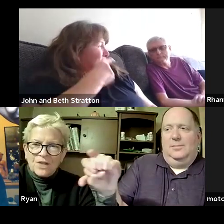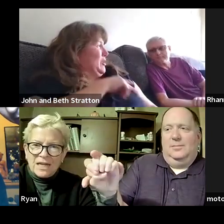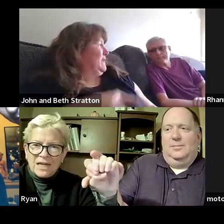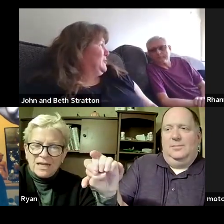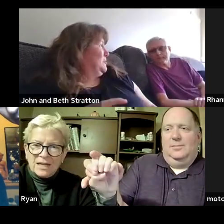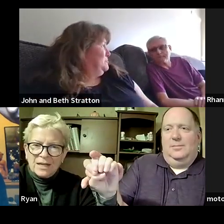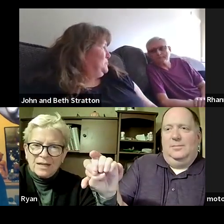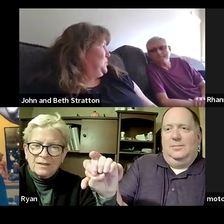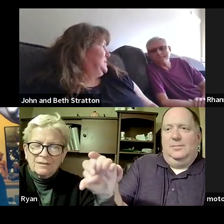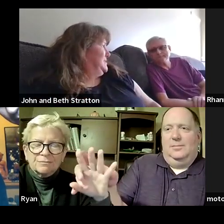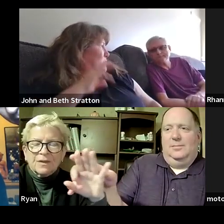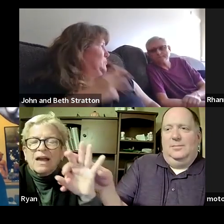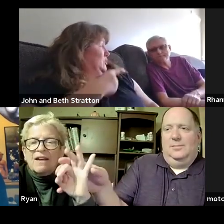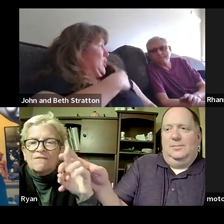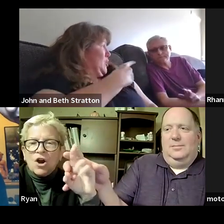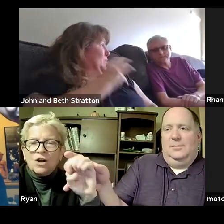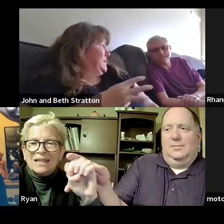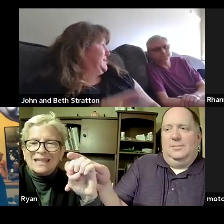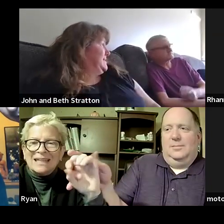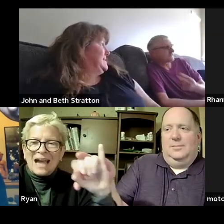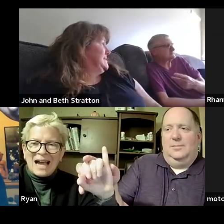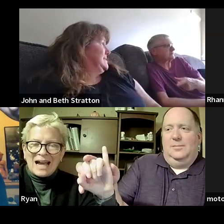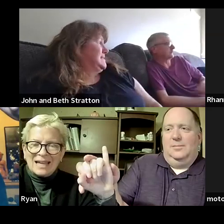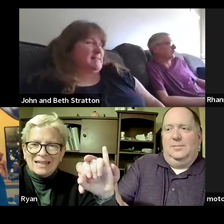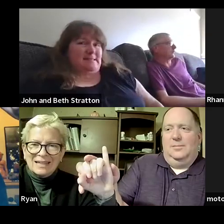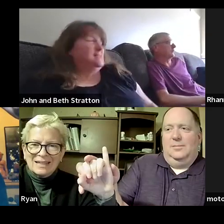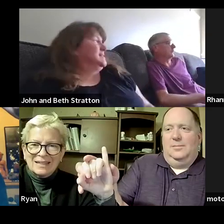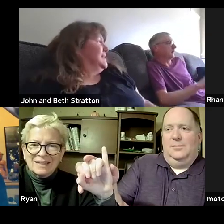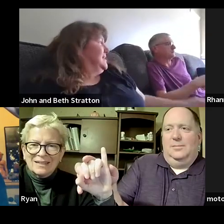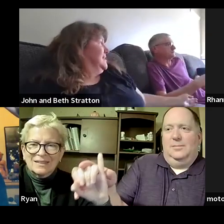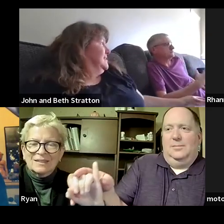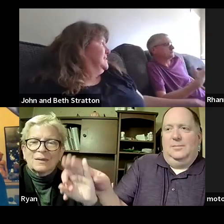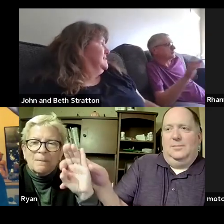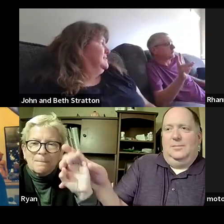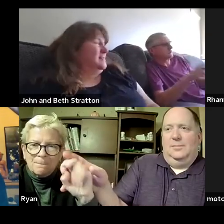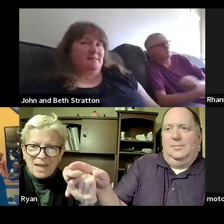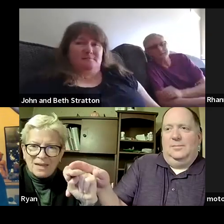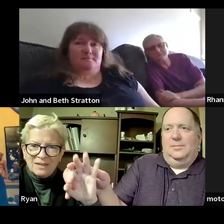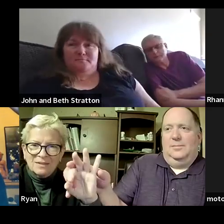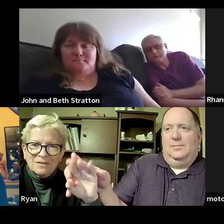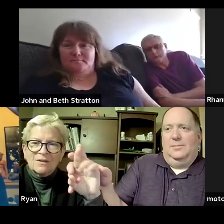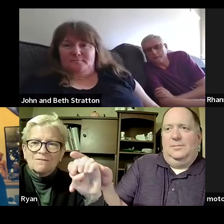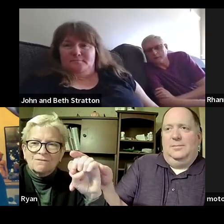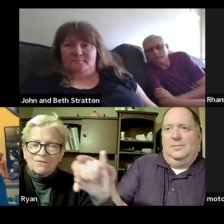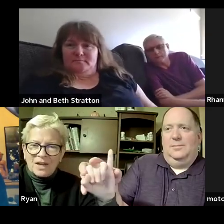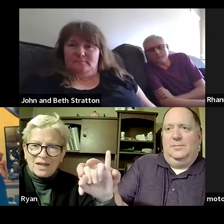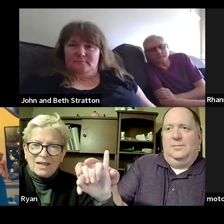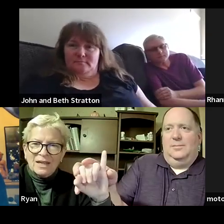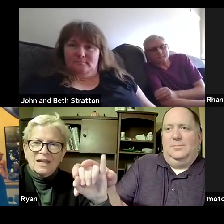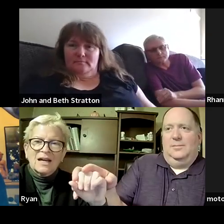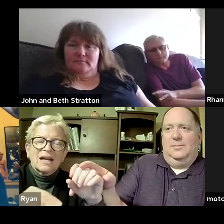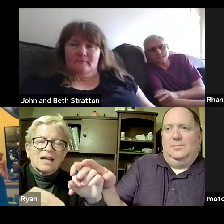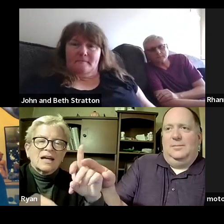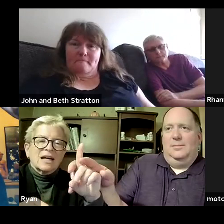f-r-e-i f-r-e-i okay i am a deputy clerk with utah county